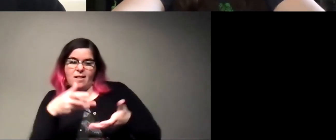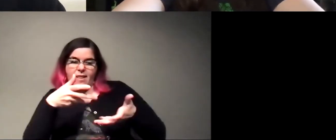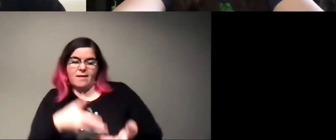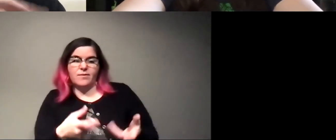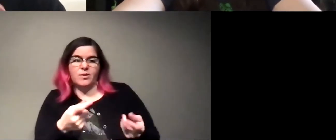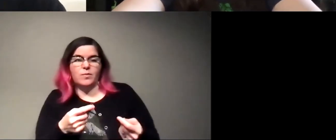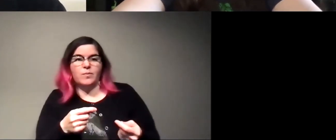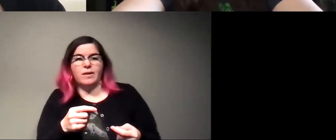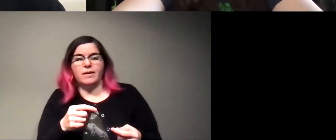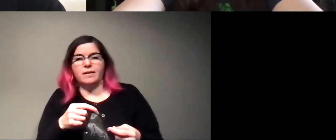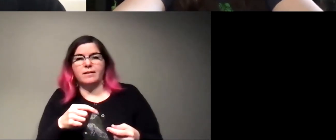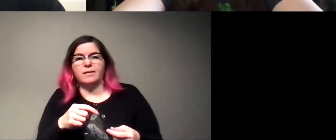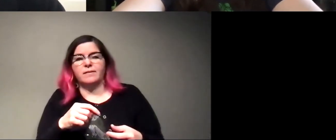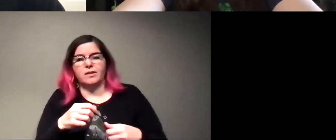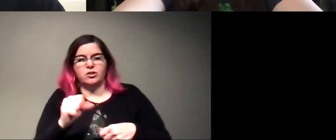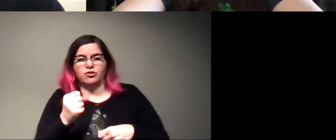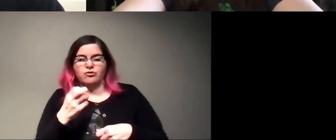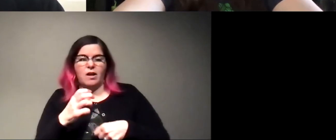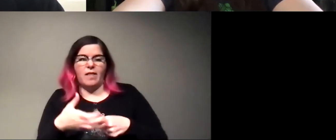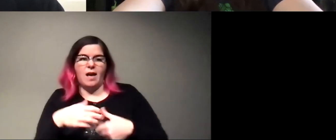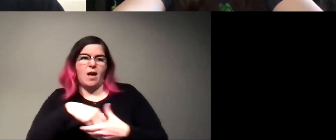carapace or the chitin shell of the insect.